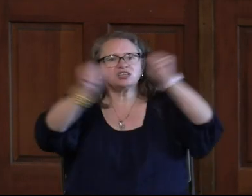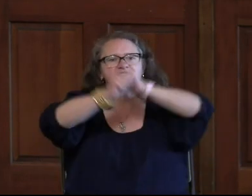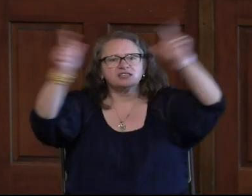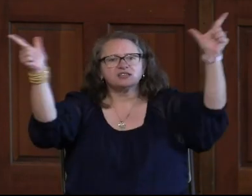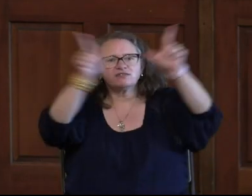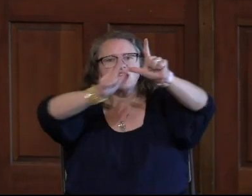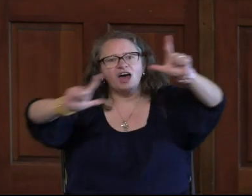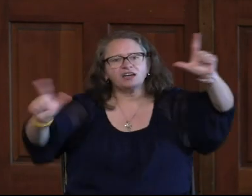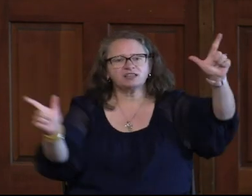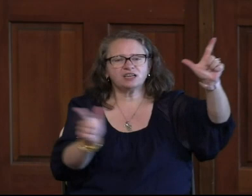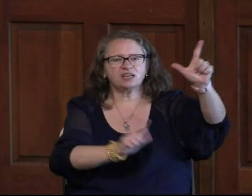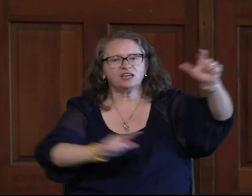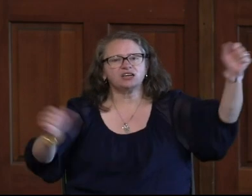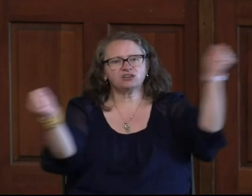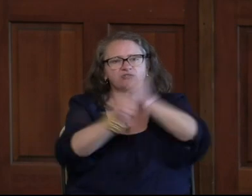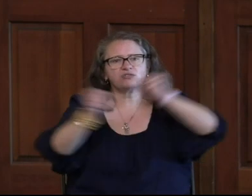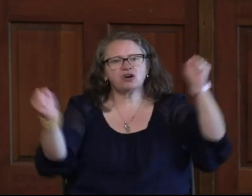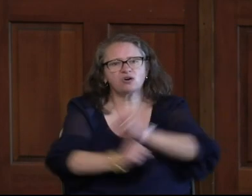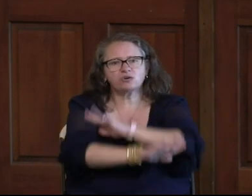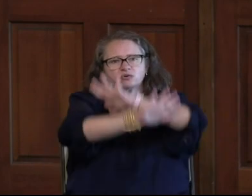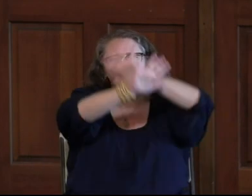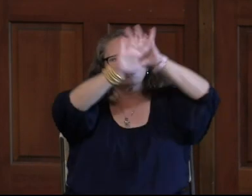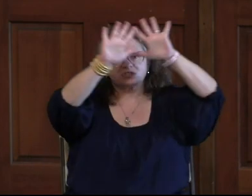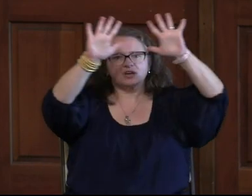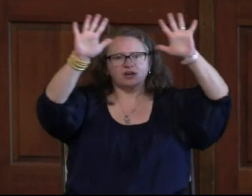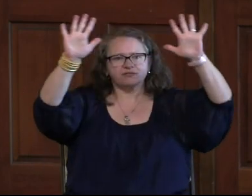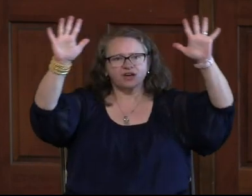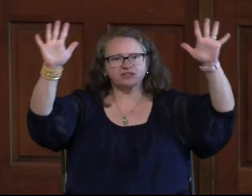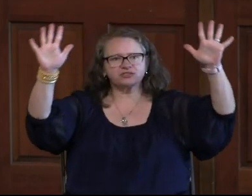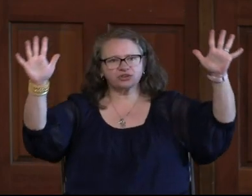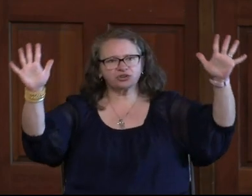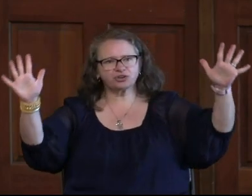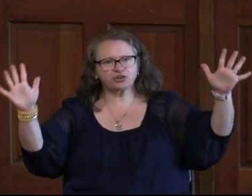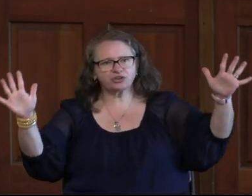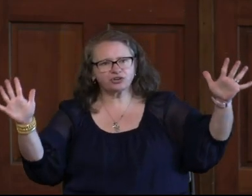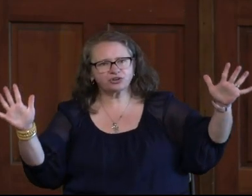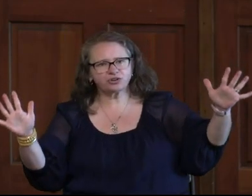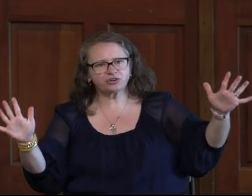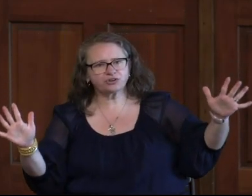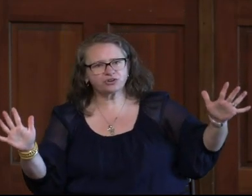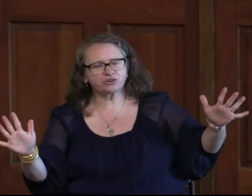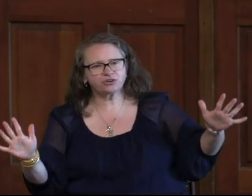Flashes of lightning, rolls of thunder.